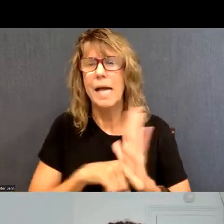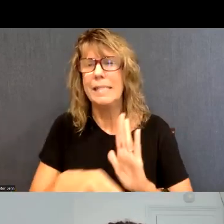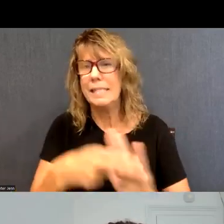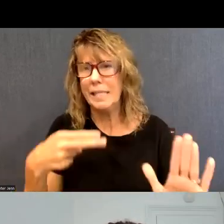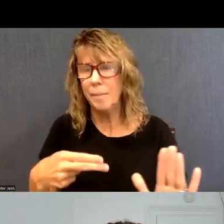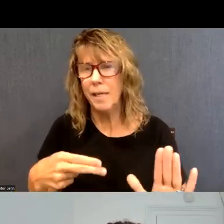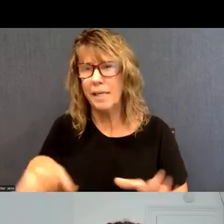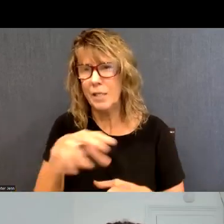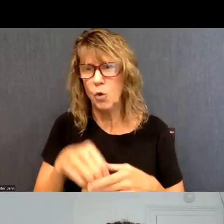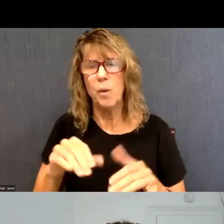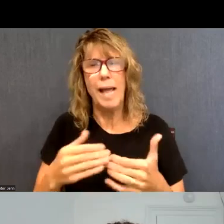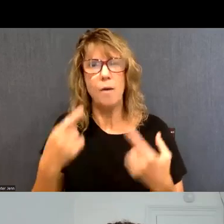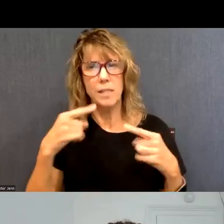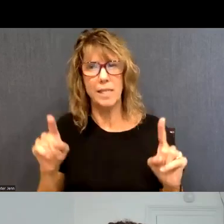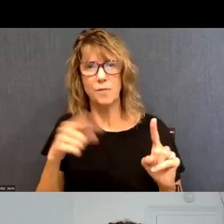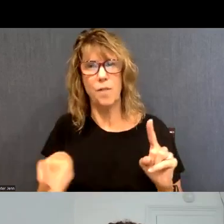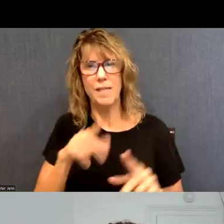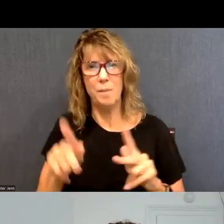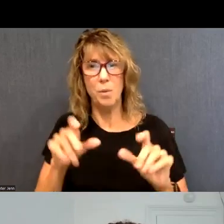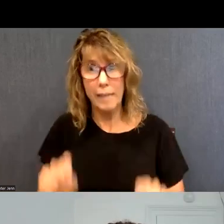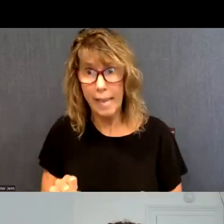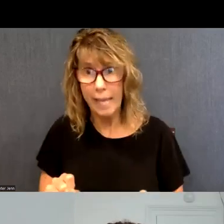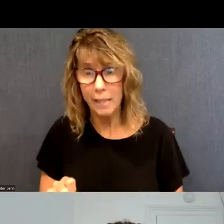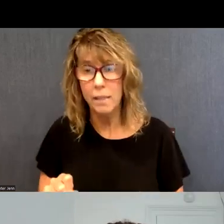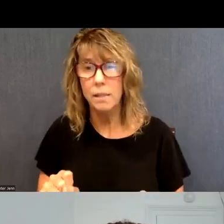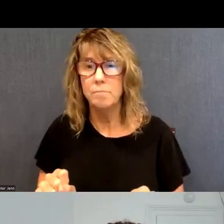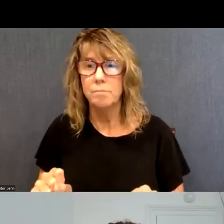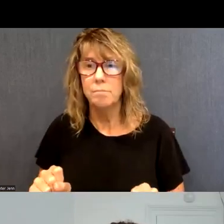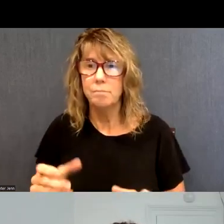to how successful these folks can be in getting the right treatment.